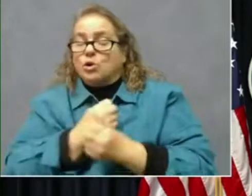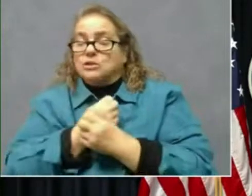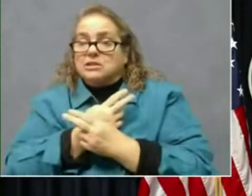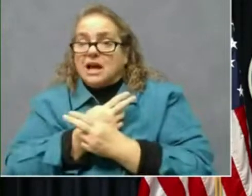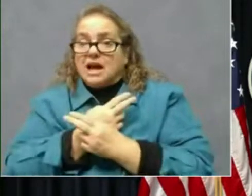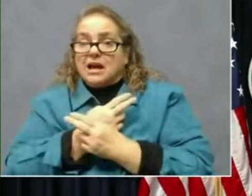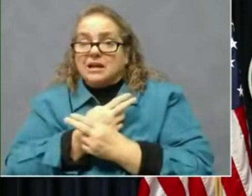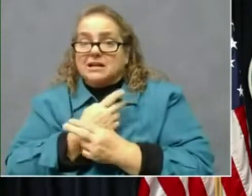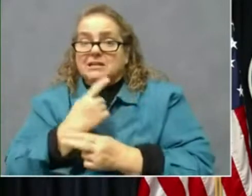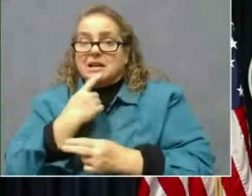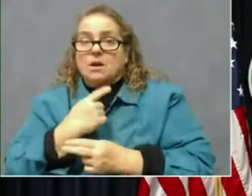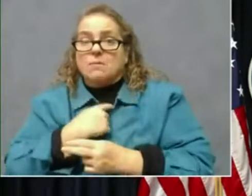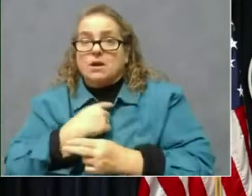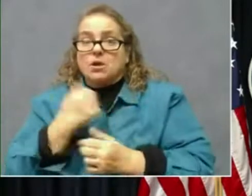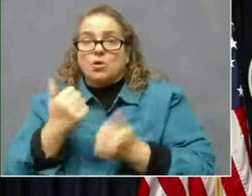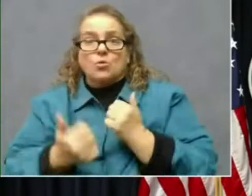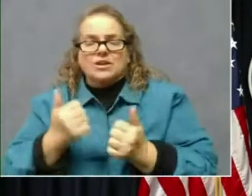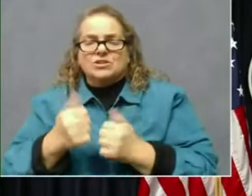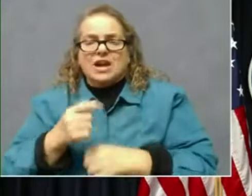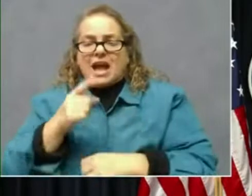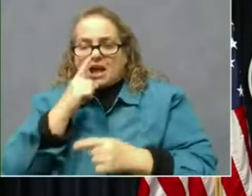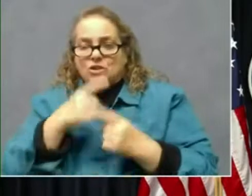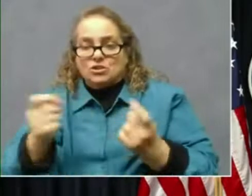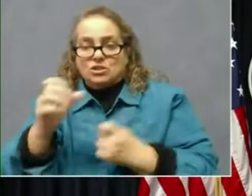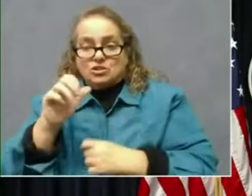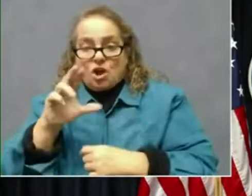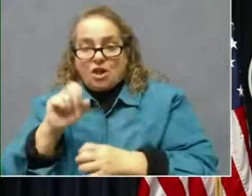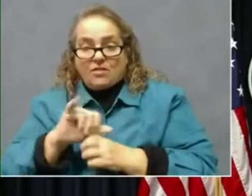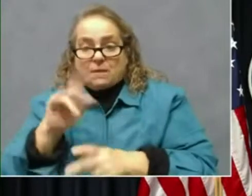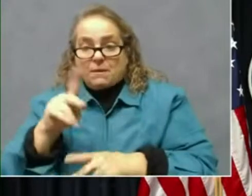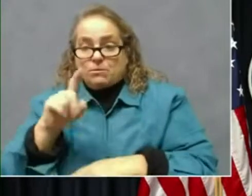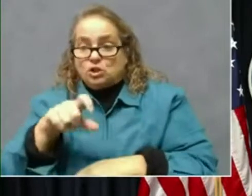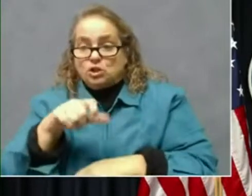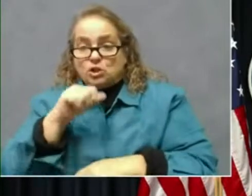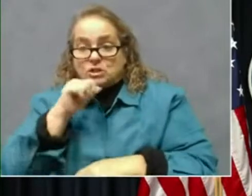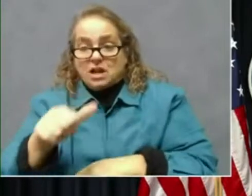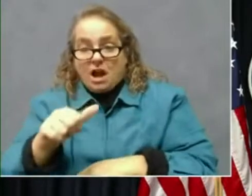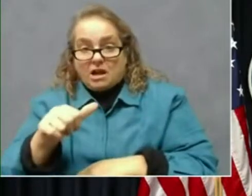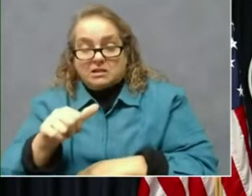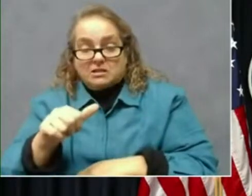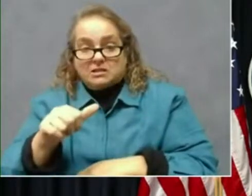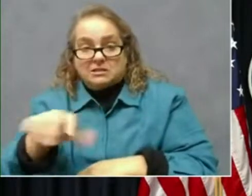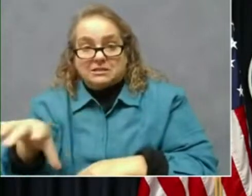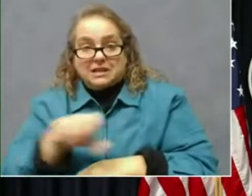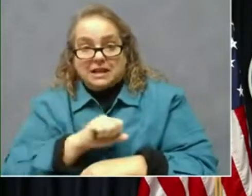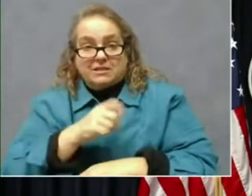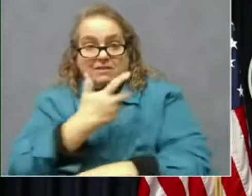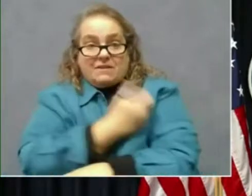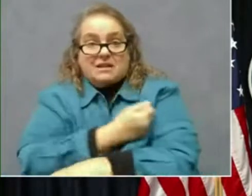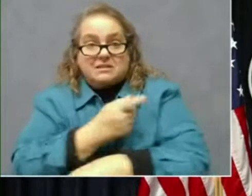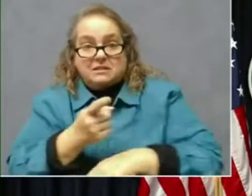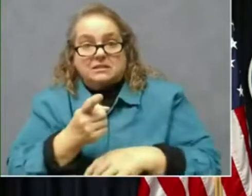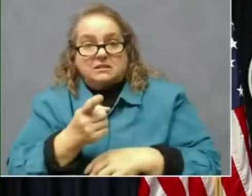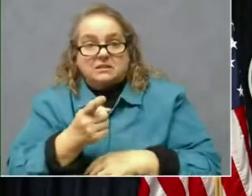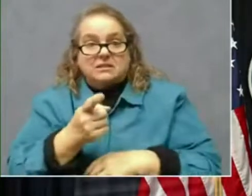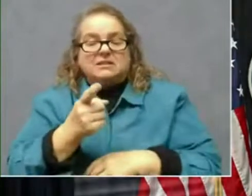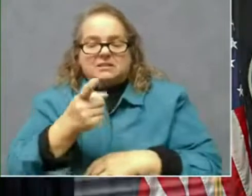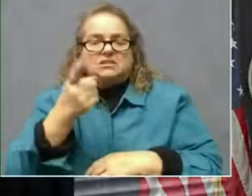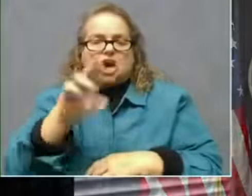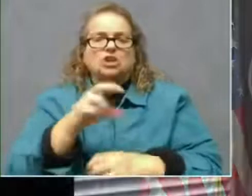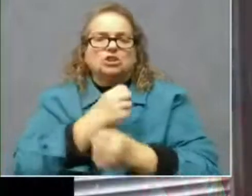me what those allergies are that folks shouldn't be getting the vaccine? Yeah, let's, let's send that one to Dr. Stack.